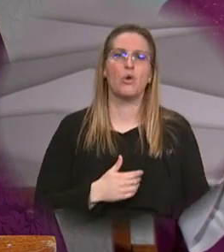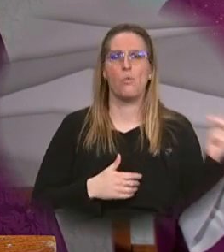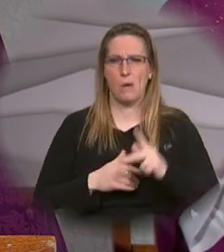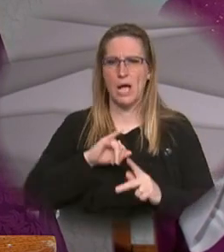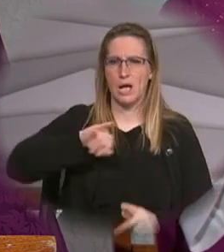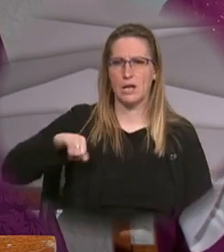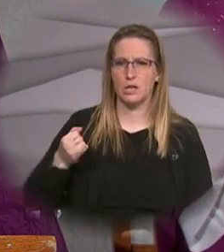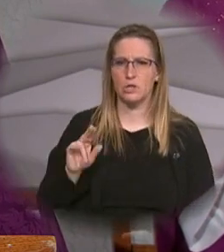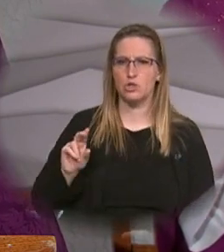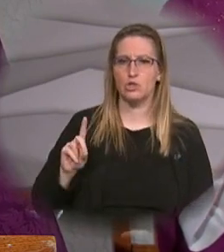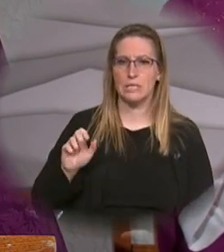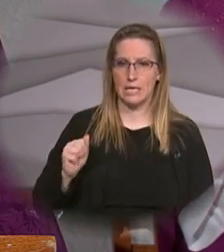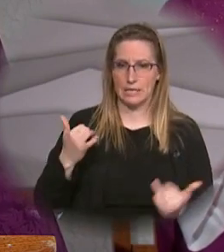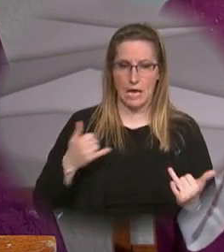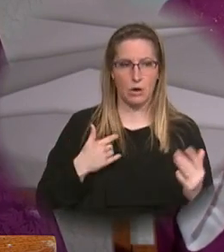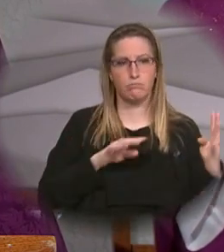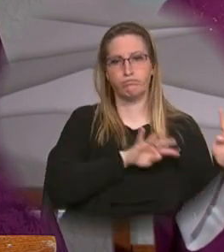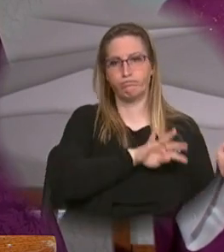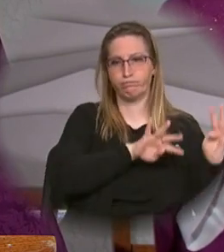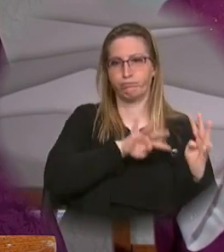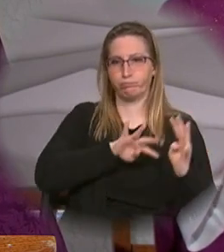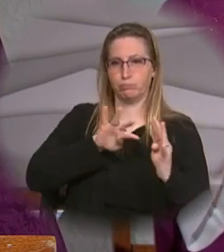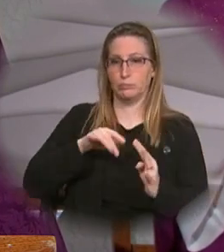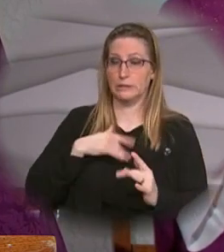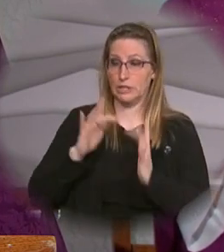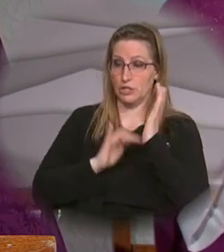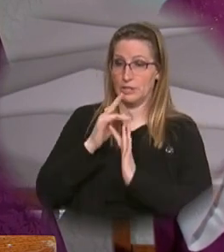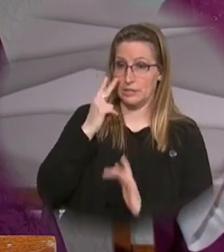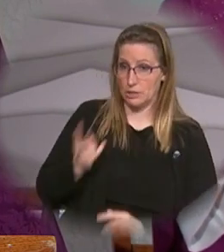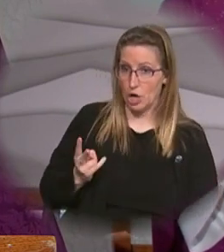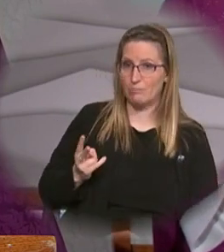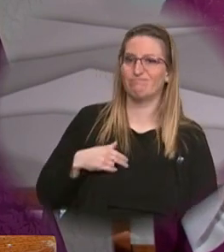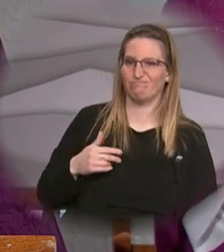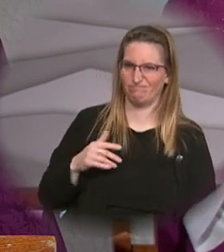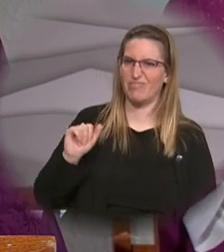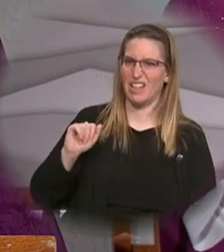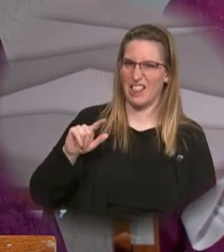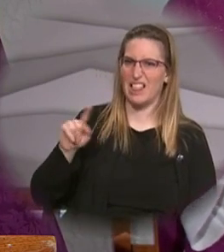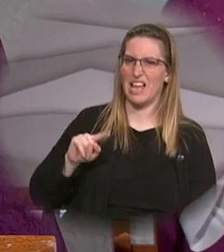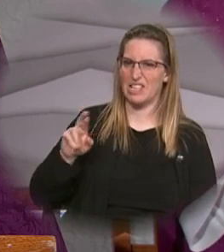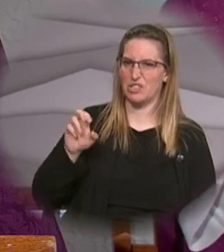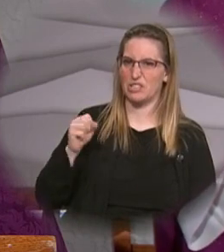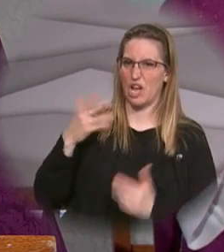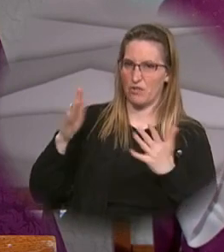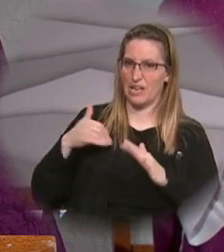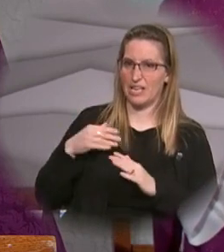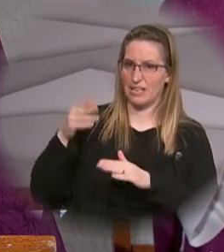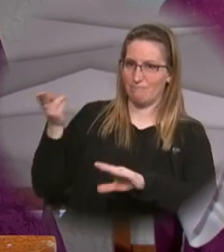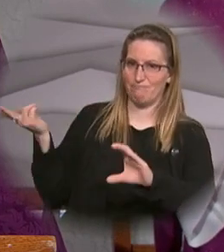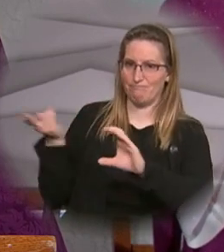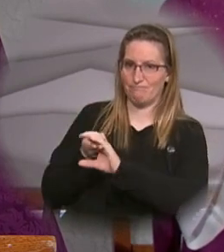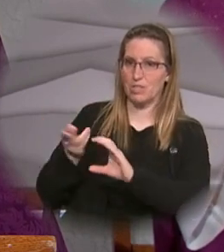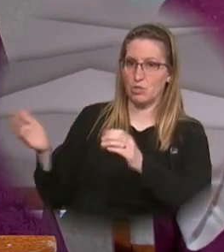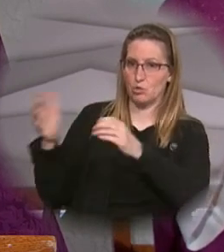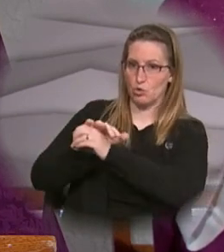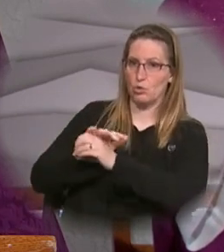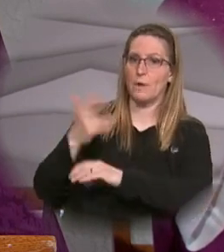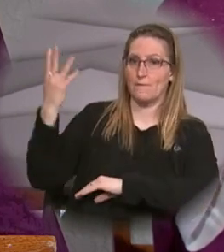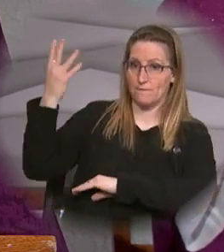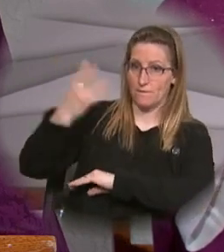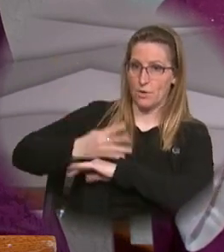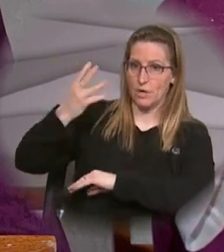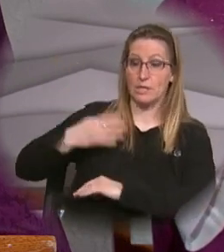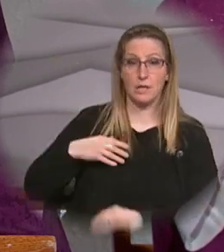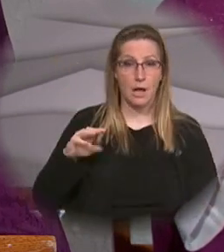Judea when Jesus arrived he found that Lazarus had already been in the tomb for four days when